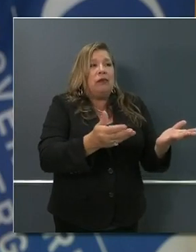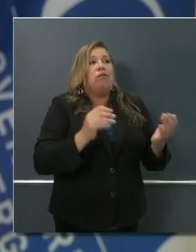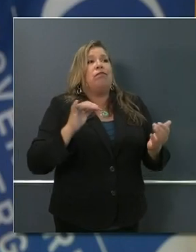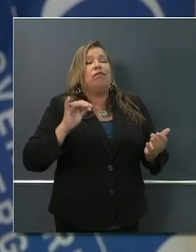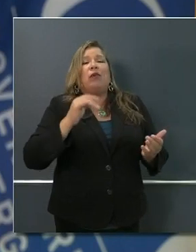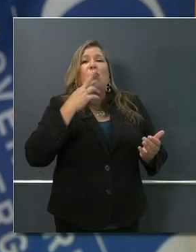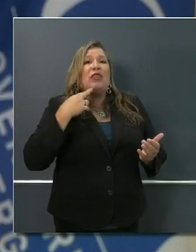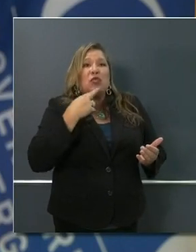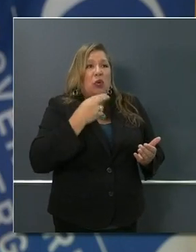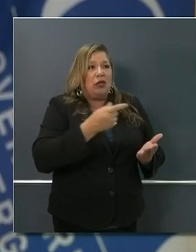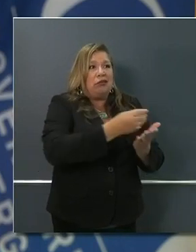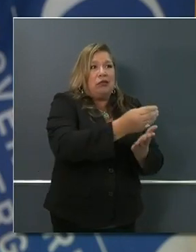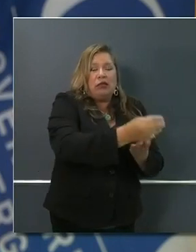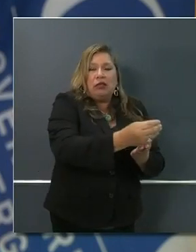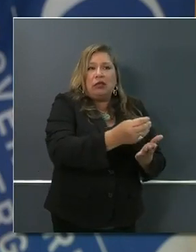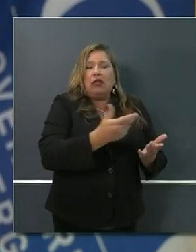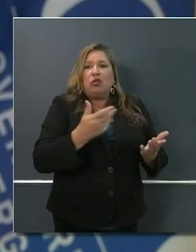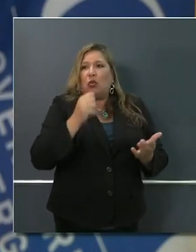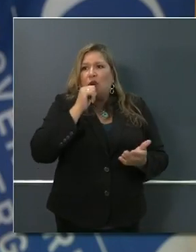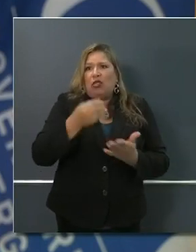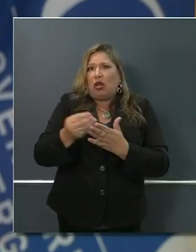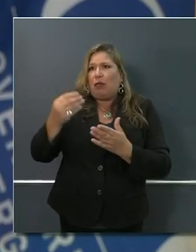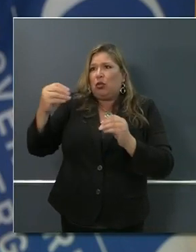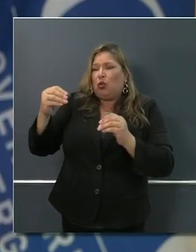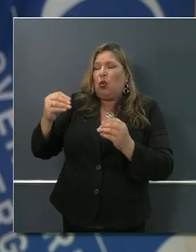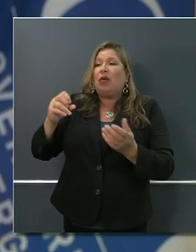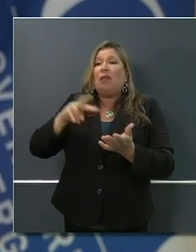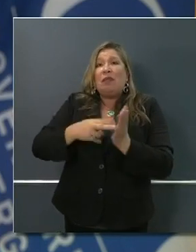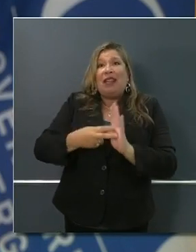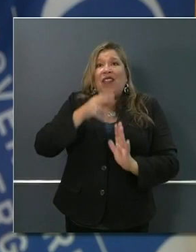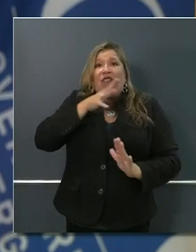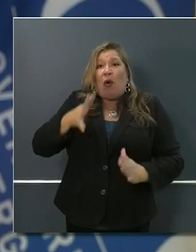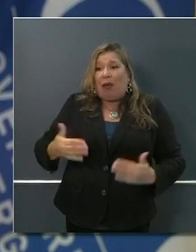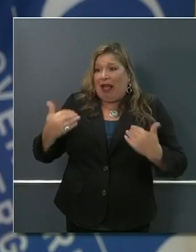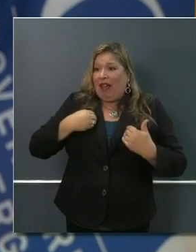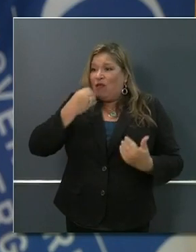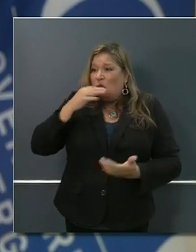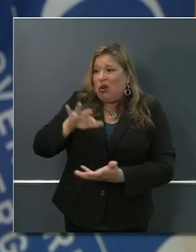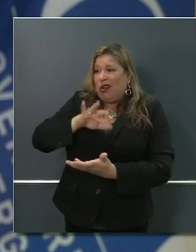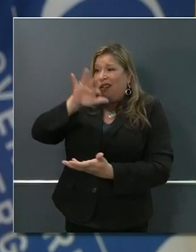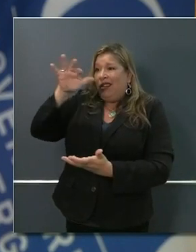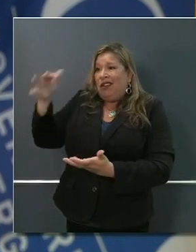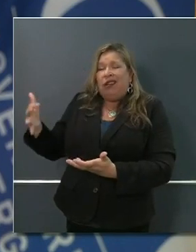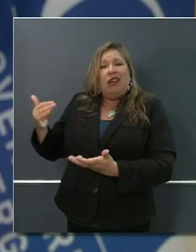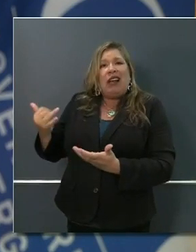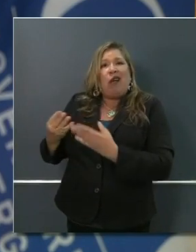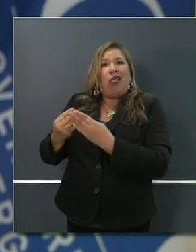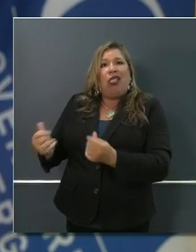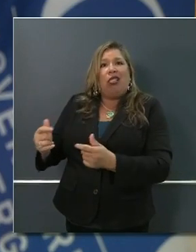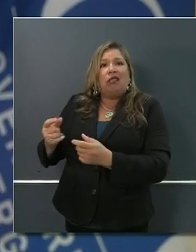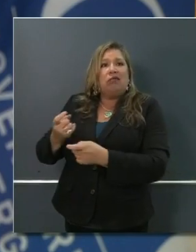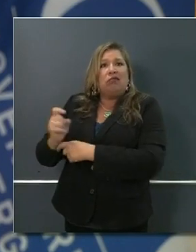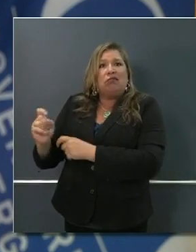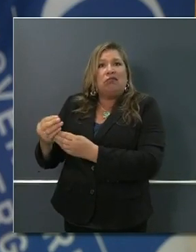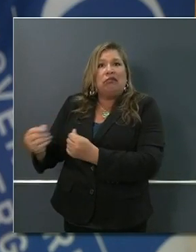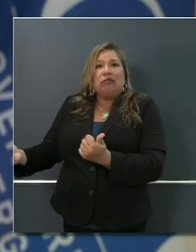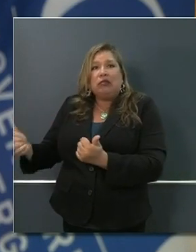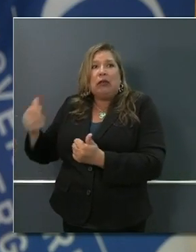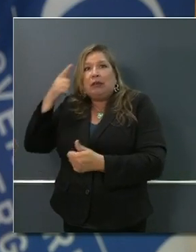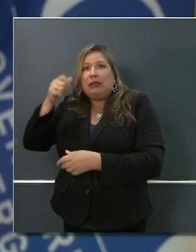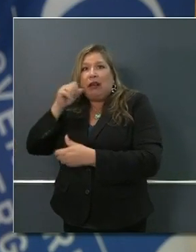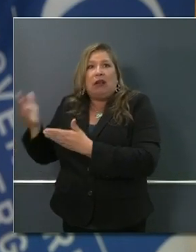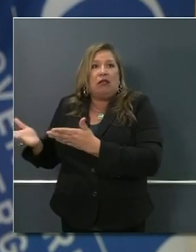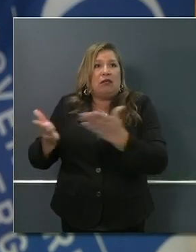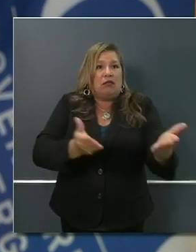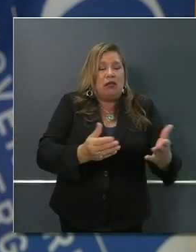out of the ground, destined to go across the country. We had a program that was in place because of the foresight of